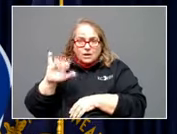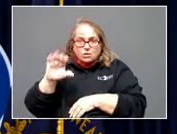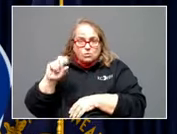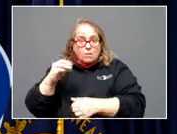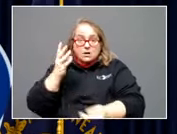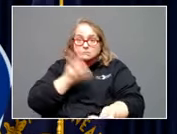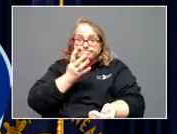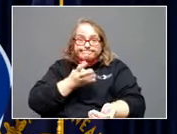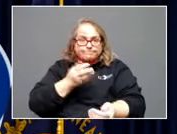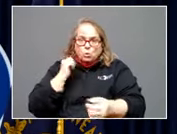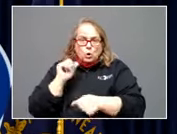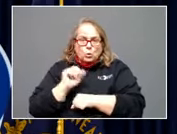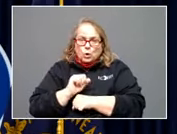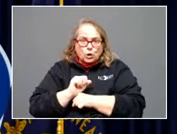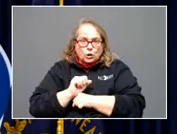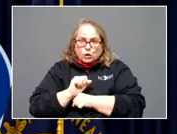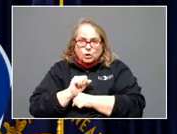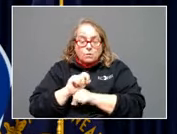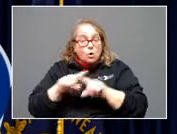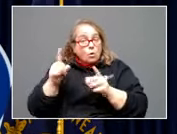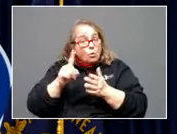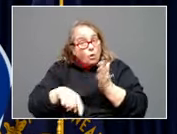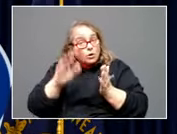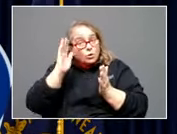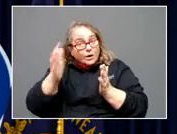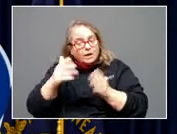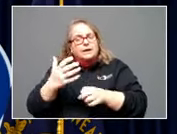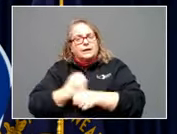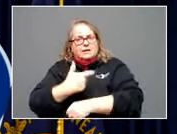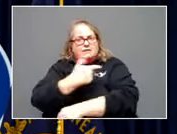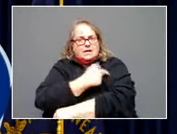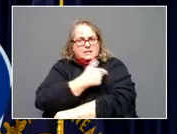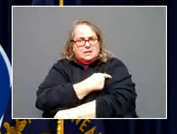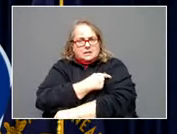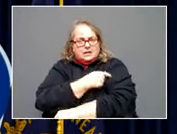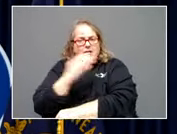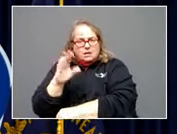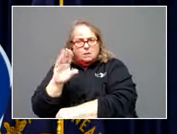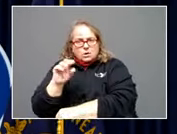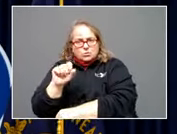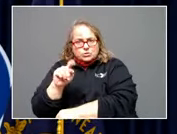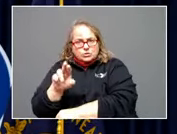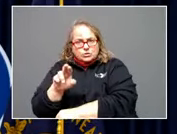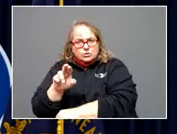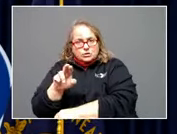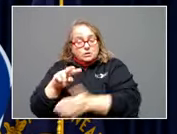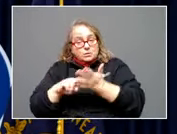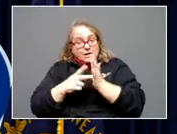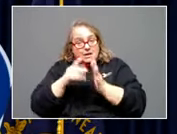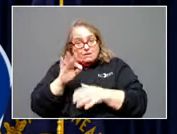work on it. But you know what does? Being vaccinated and being boosted. It means that if you're freshly vaccinated,